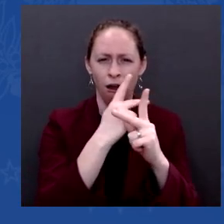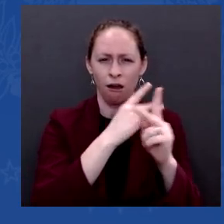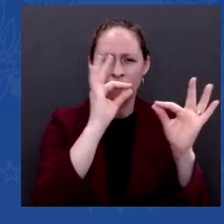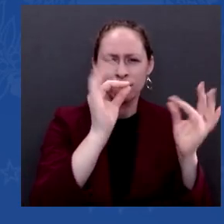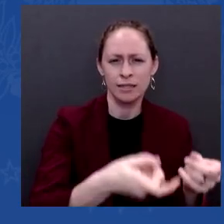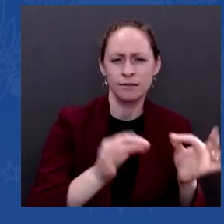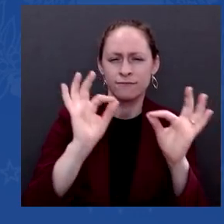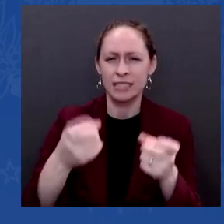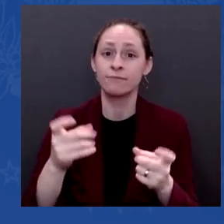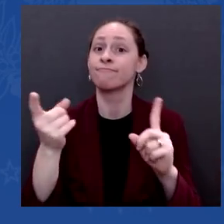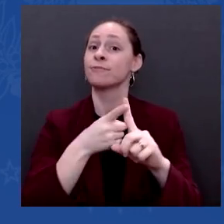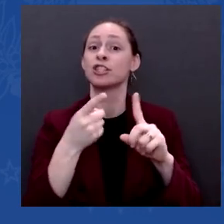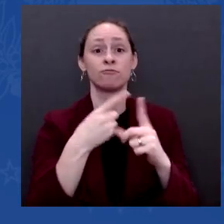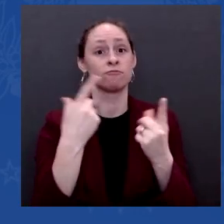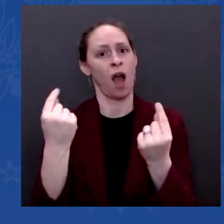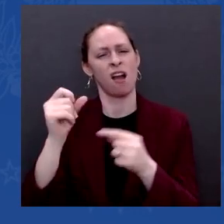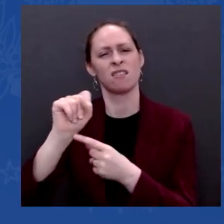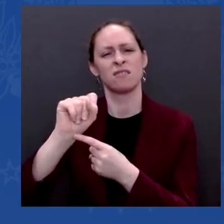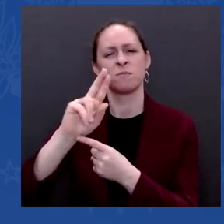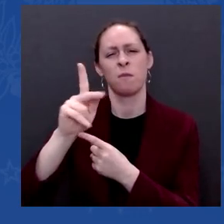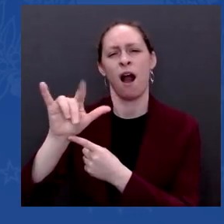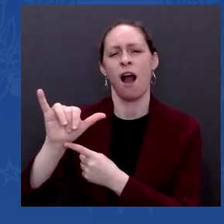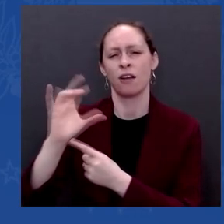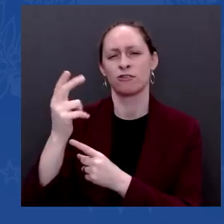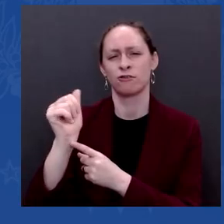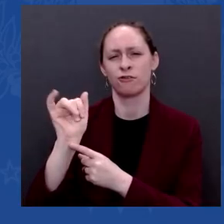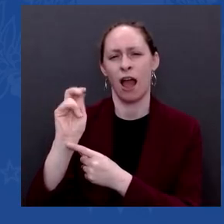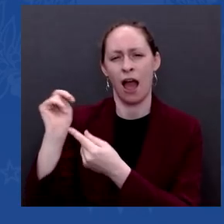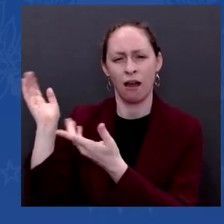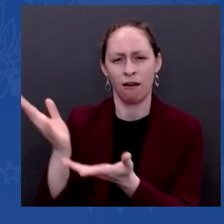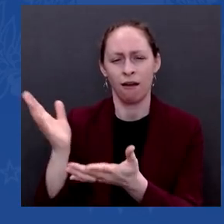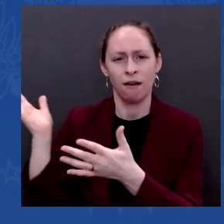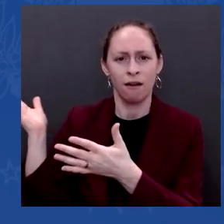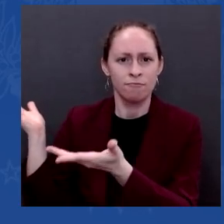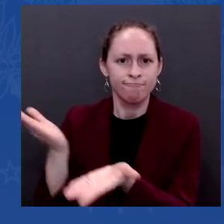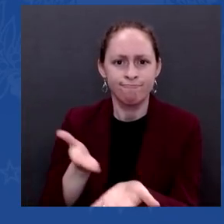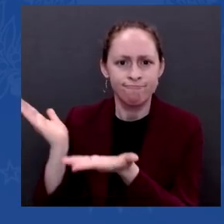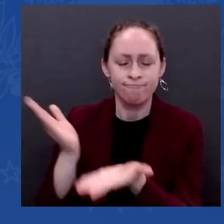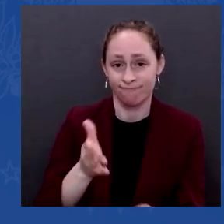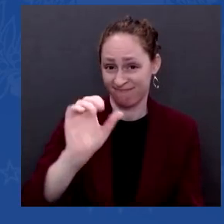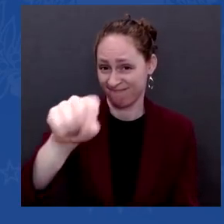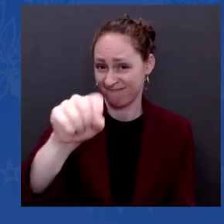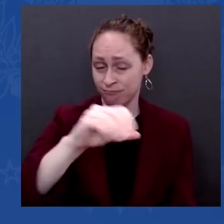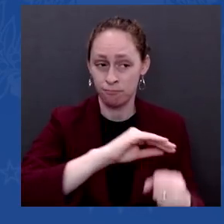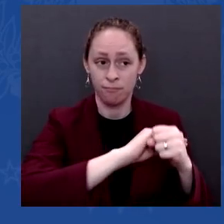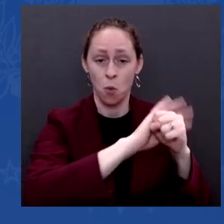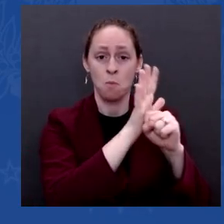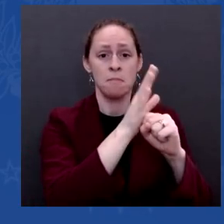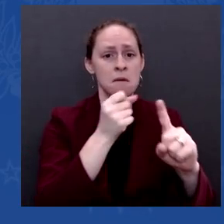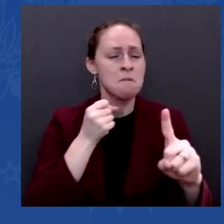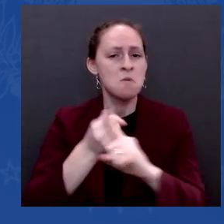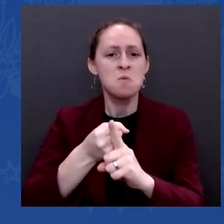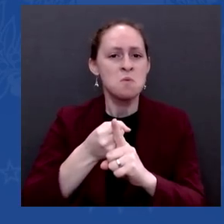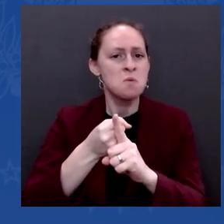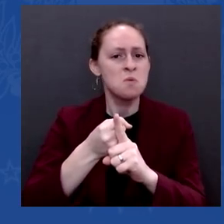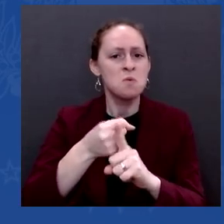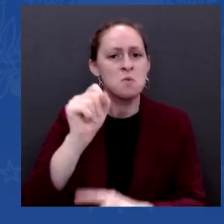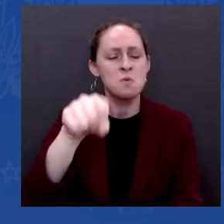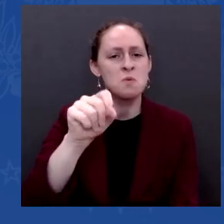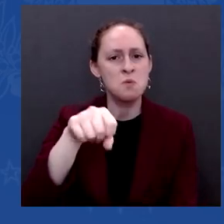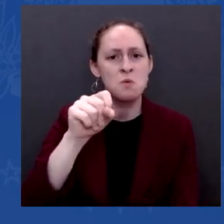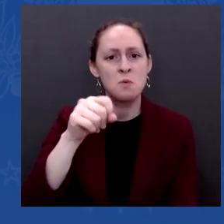part of the world, shipments to shops and homes and businesses all over the world are disrupted. COVID-19 has